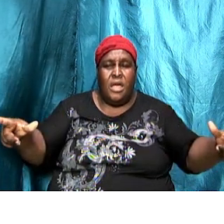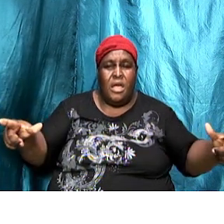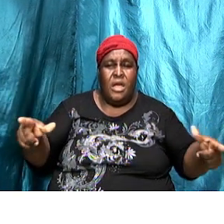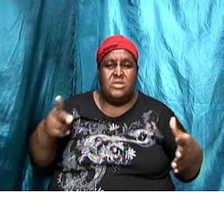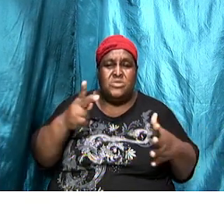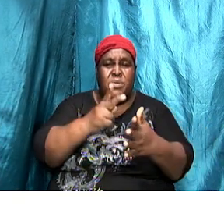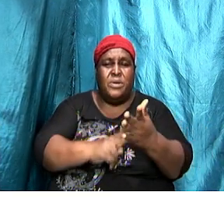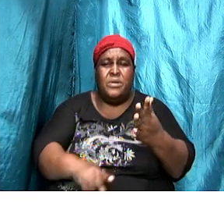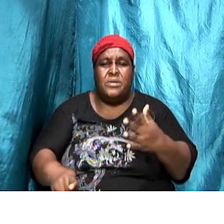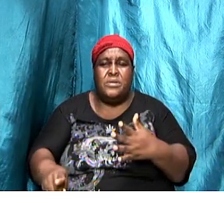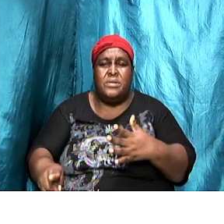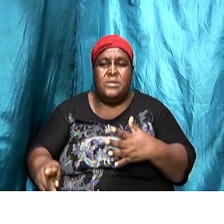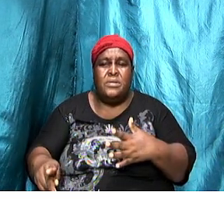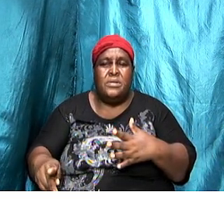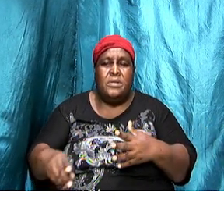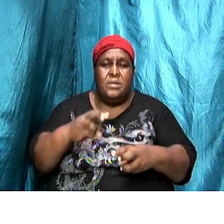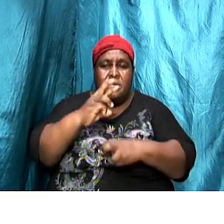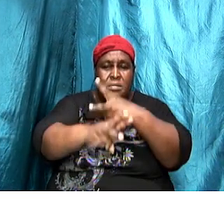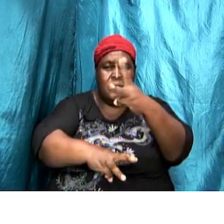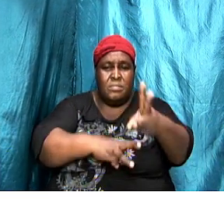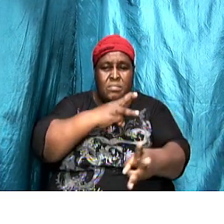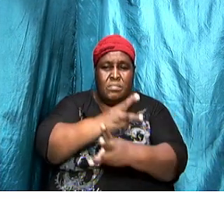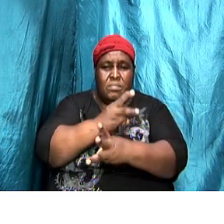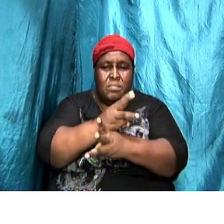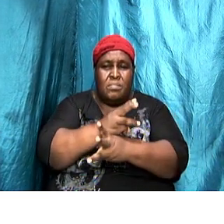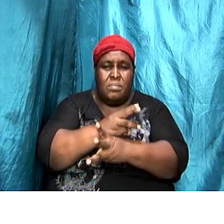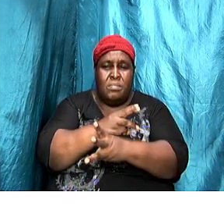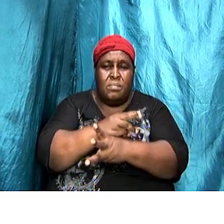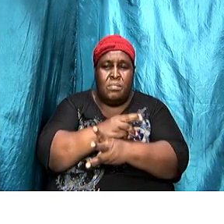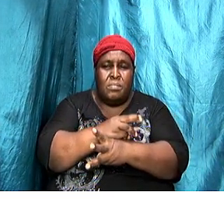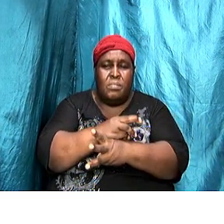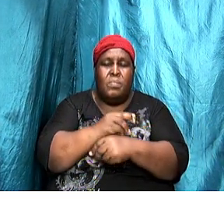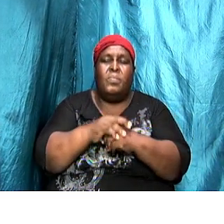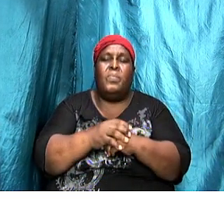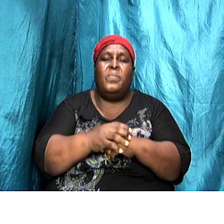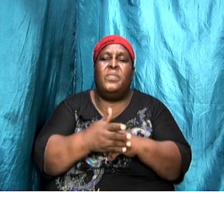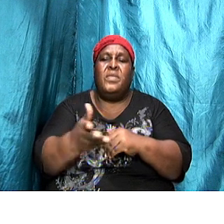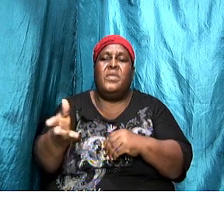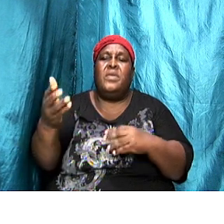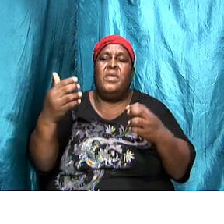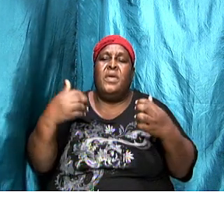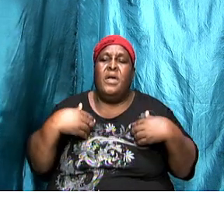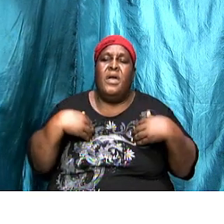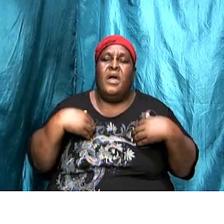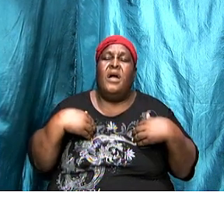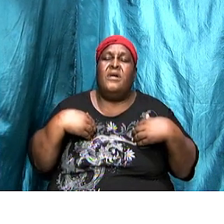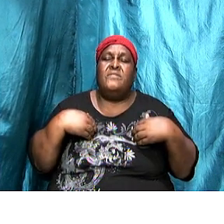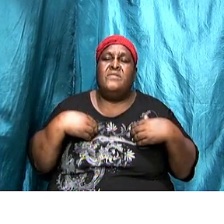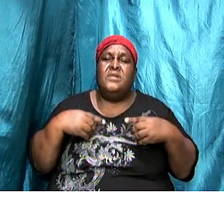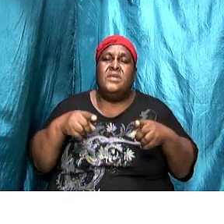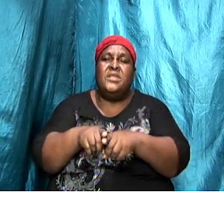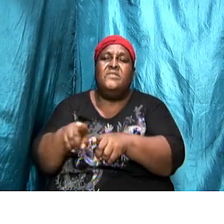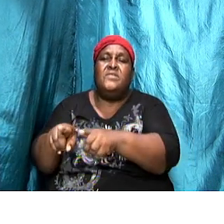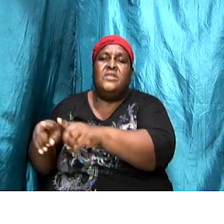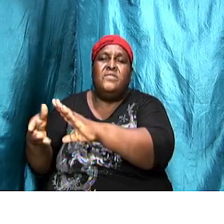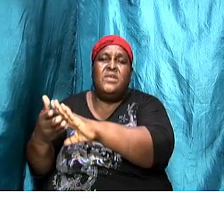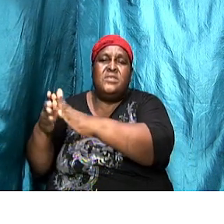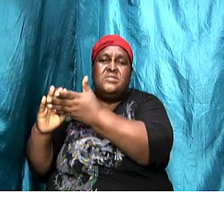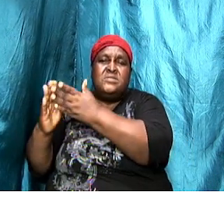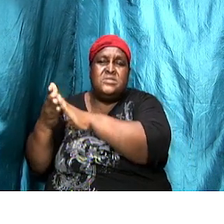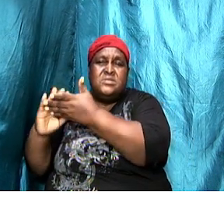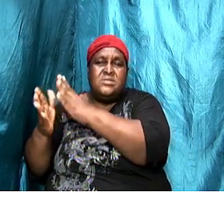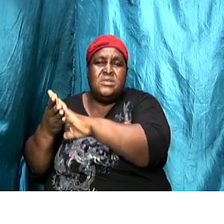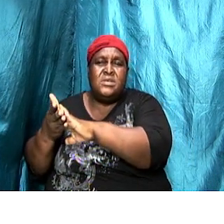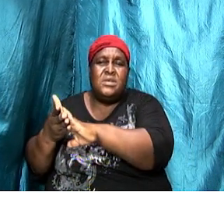world, the then known world. And they had different provinces right around the world. So